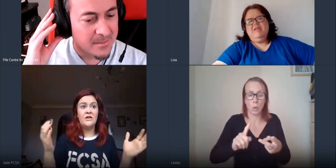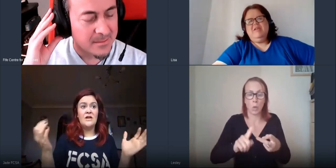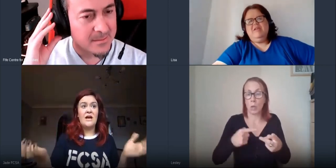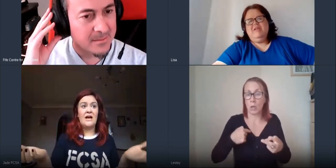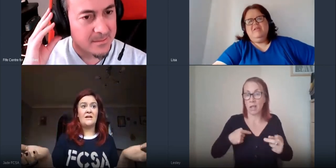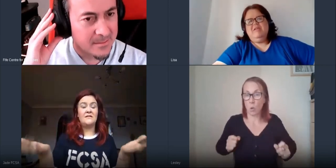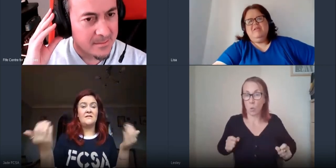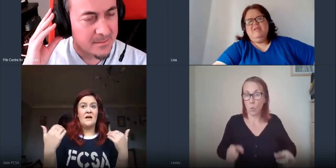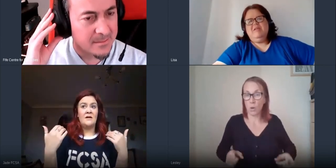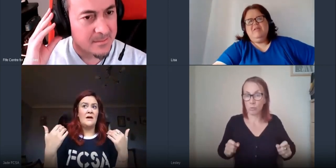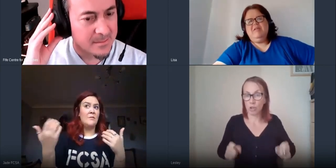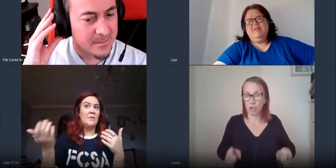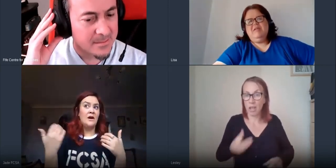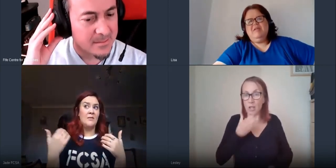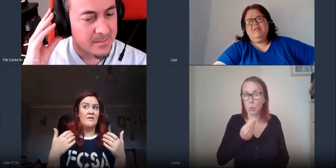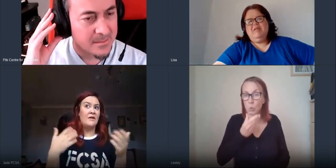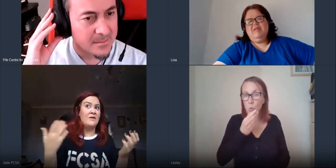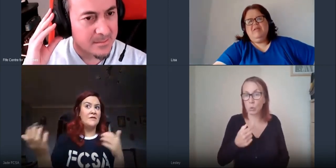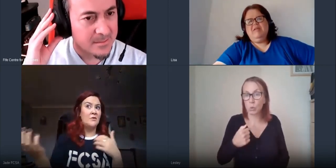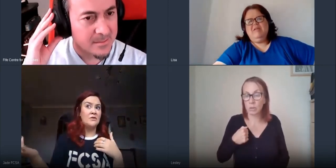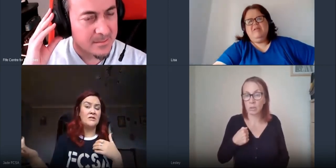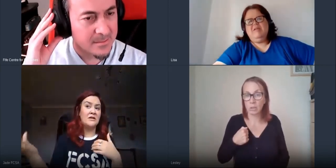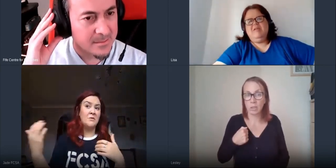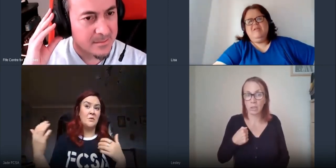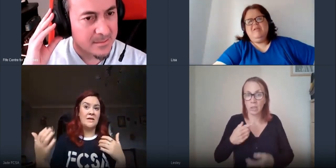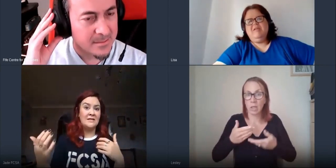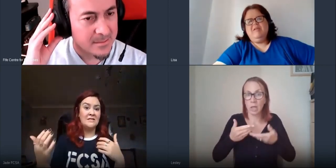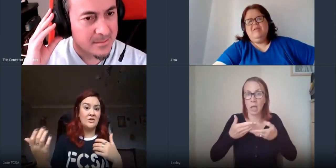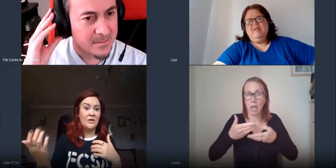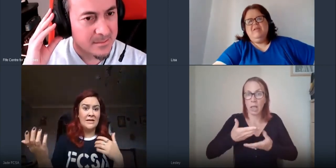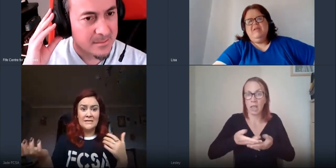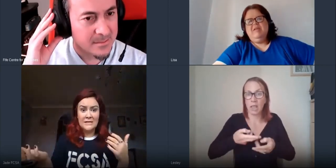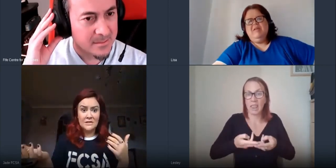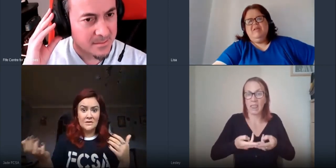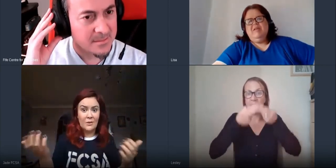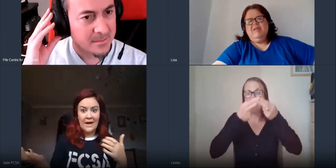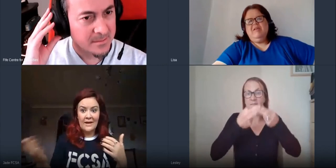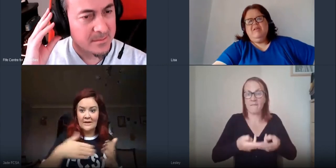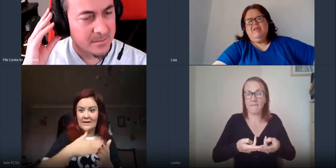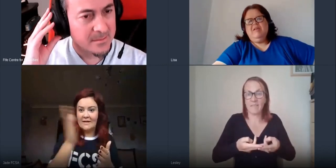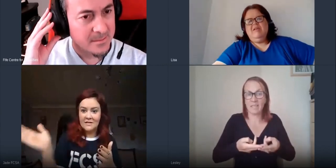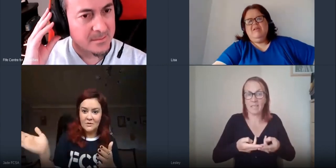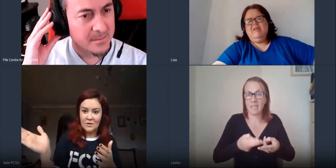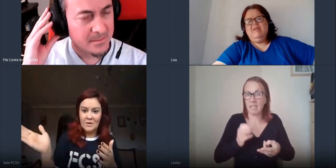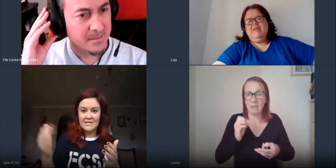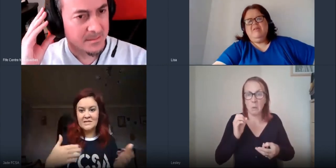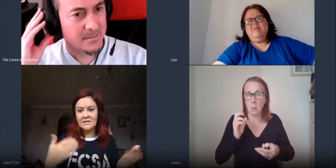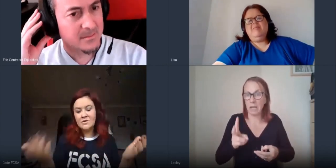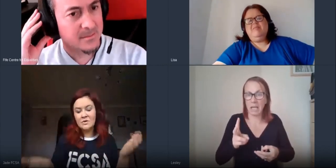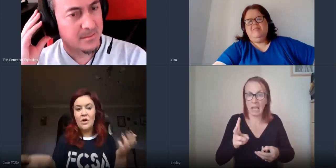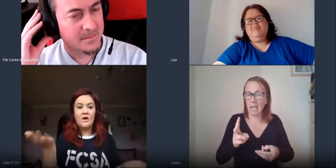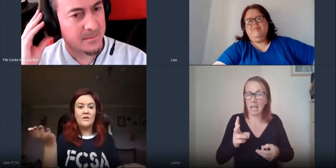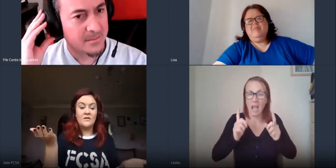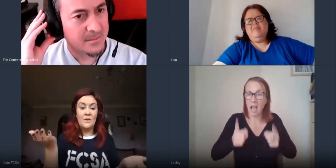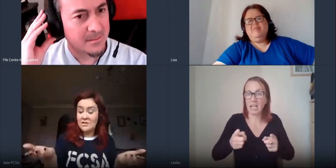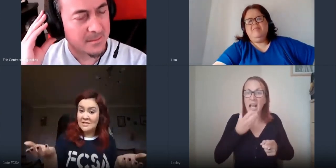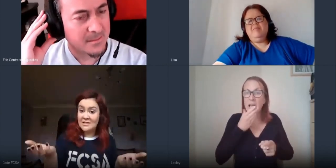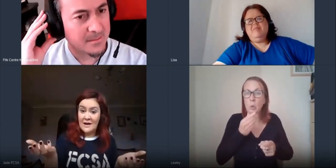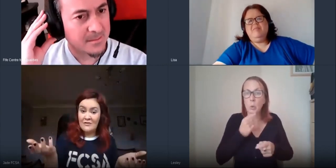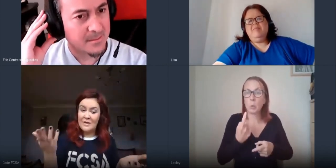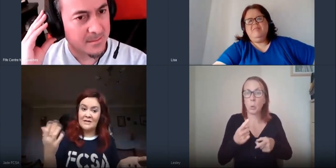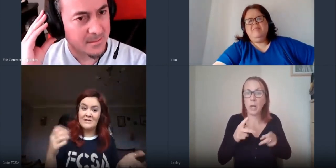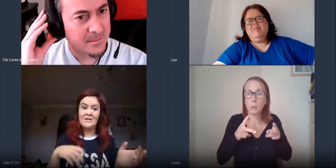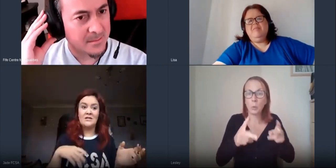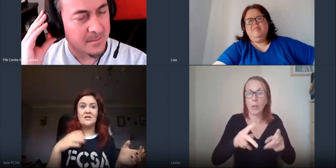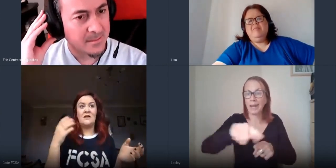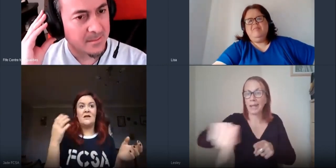and i when i come out of the lift it almost looks like i'm going against the grain is this okay like against the one-way system so it's questions like that have